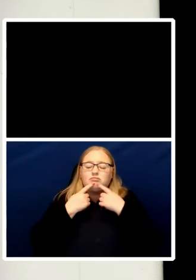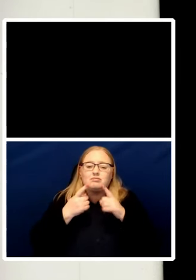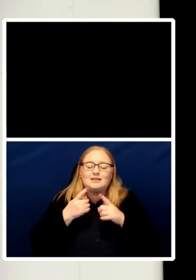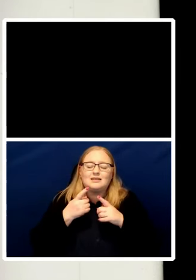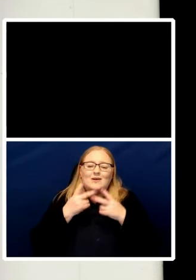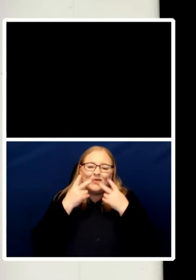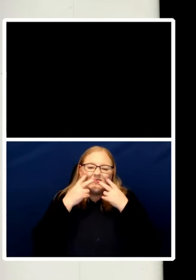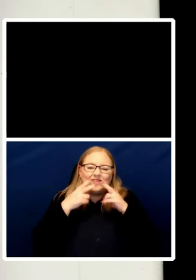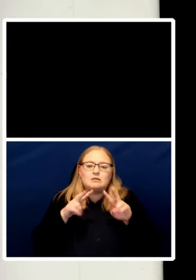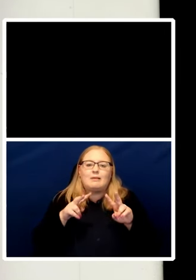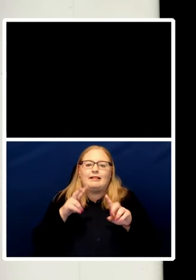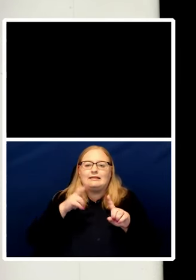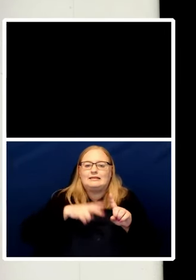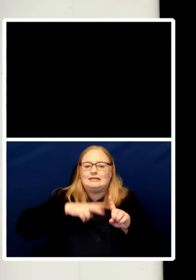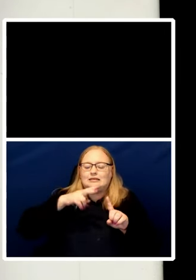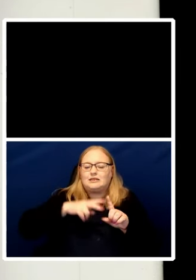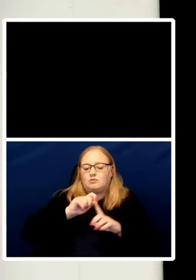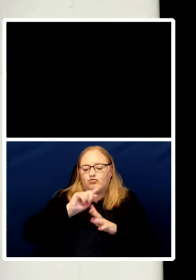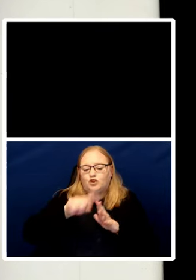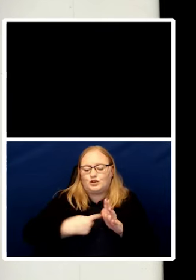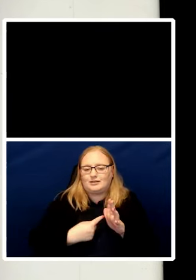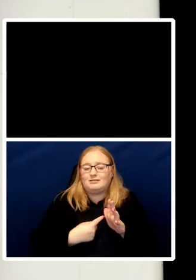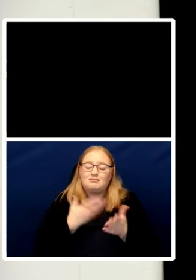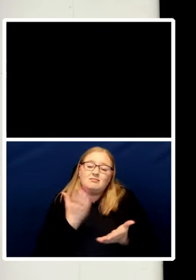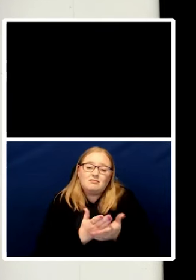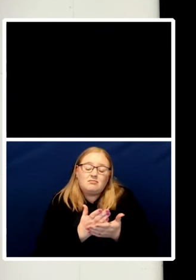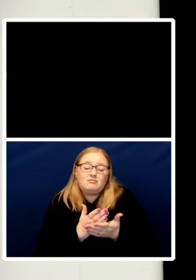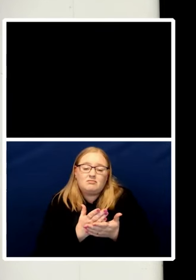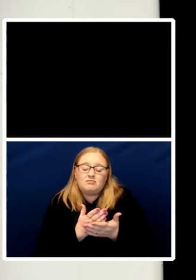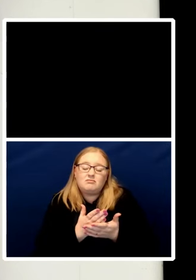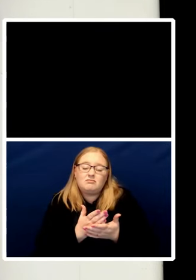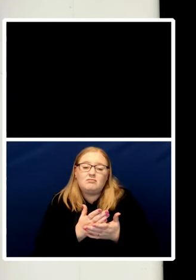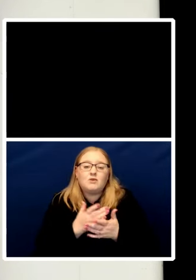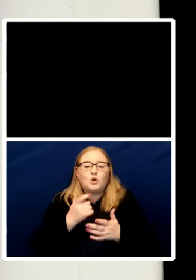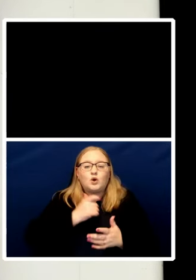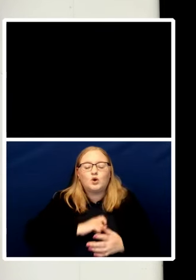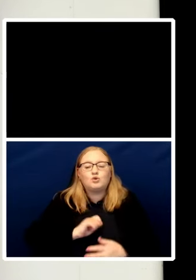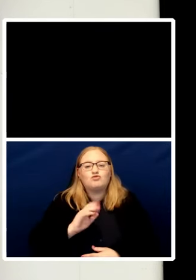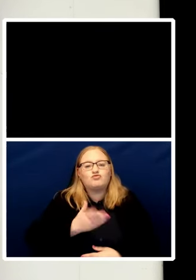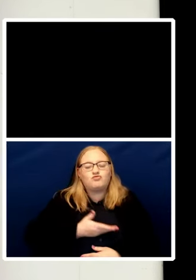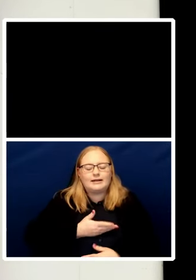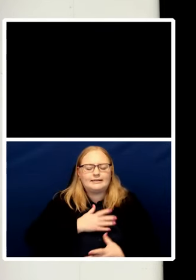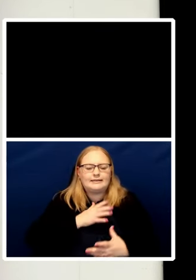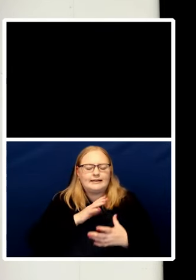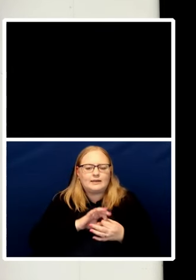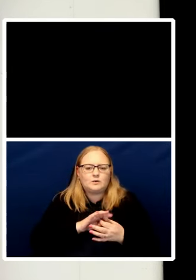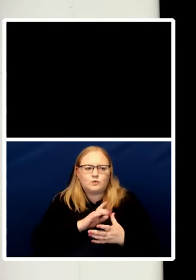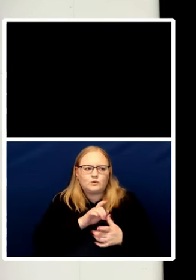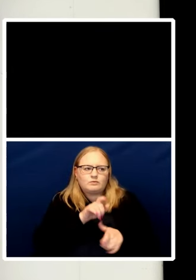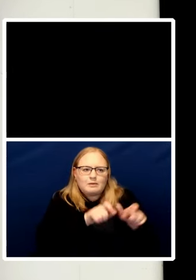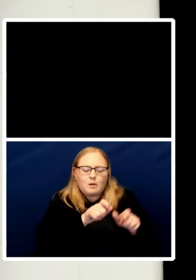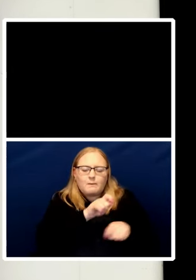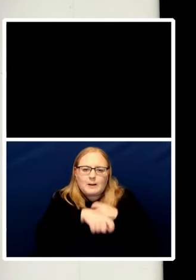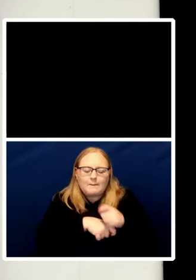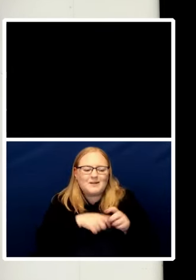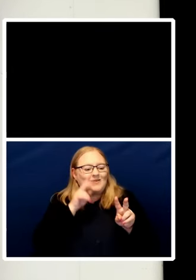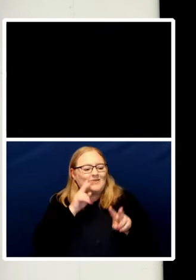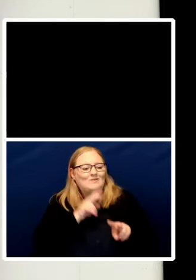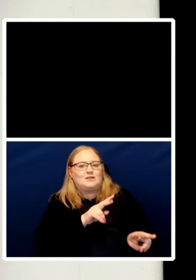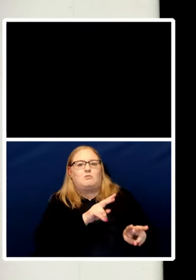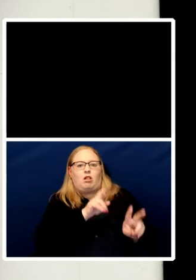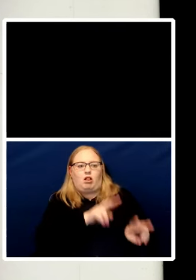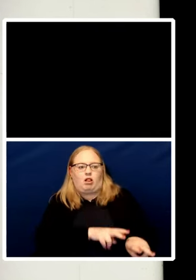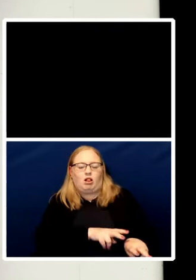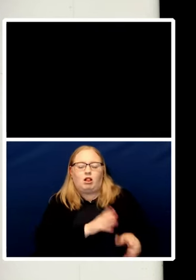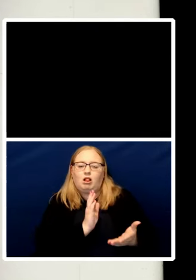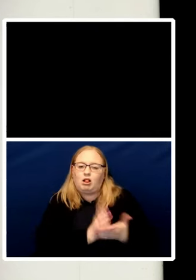about getting seen human rights is therefore dynamic and I've never had any time for those